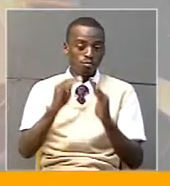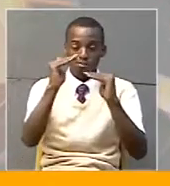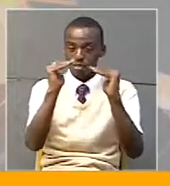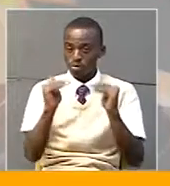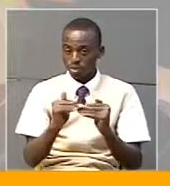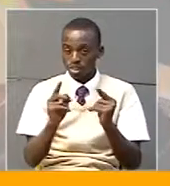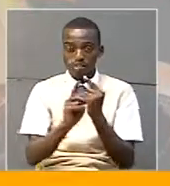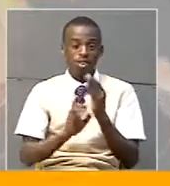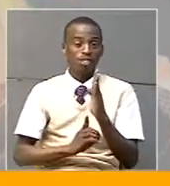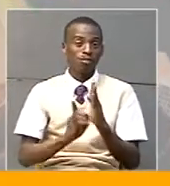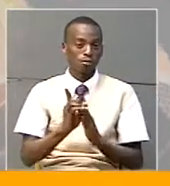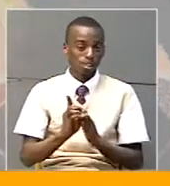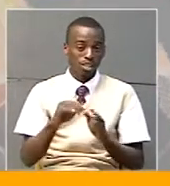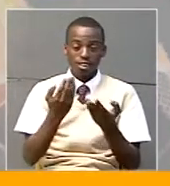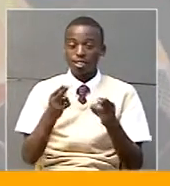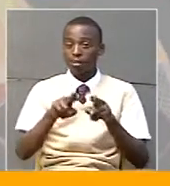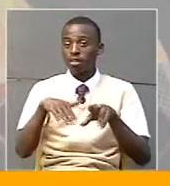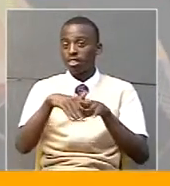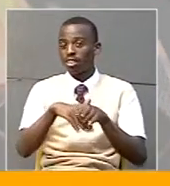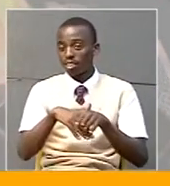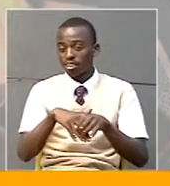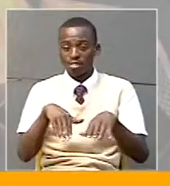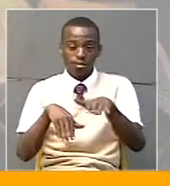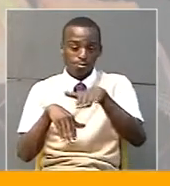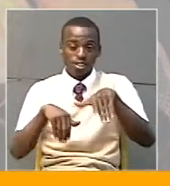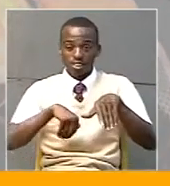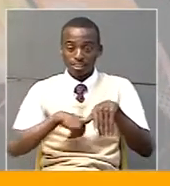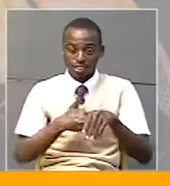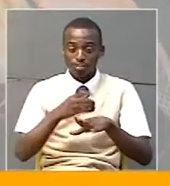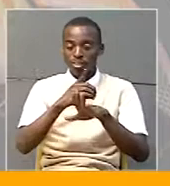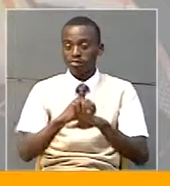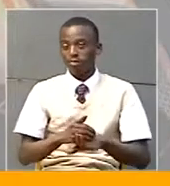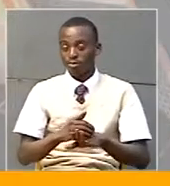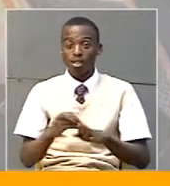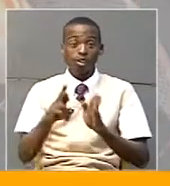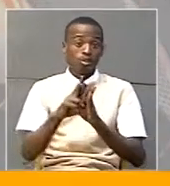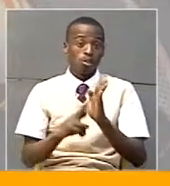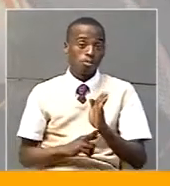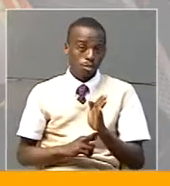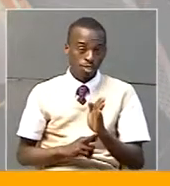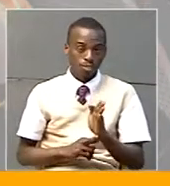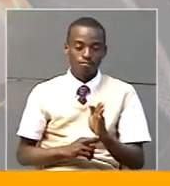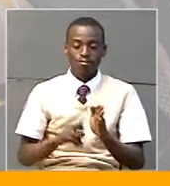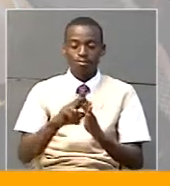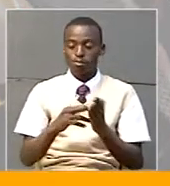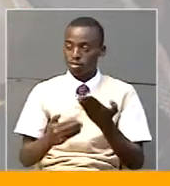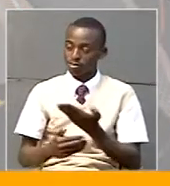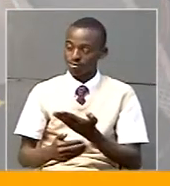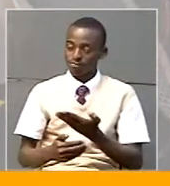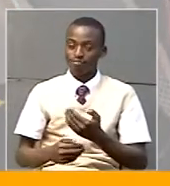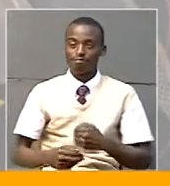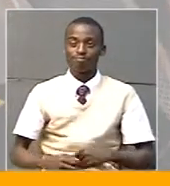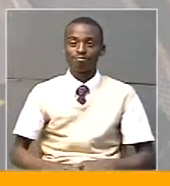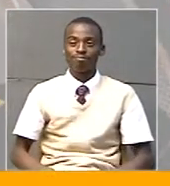among other developments that have been achieved through self-release. Our reporter, Bernard Iga, gives us more on that